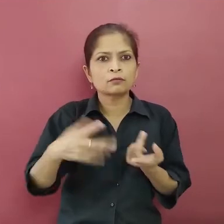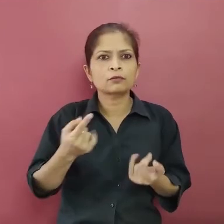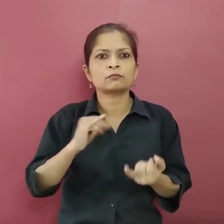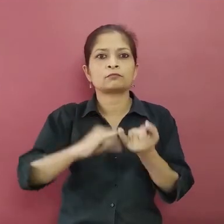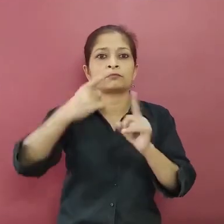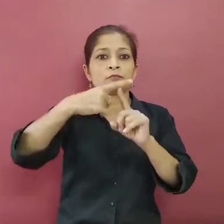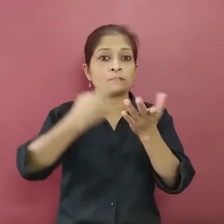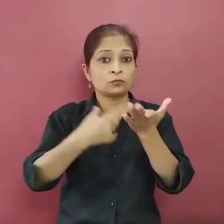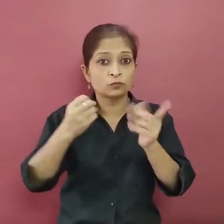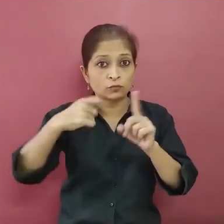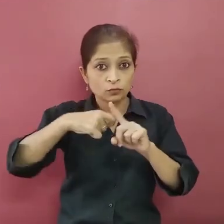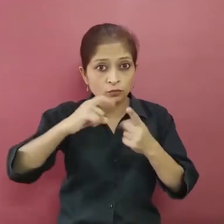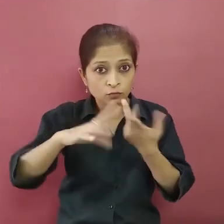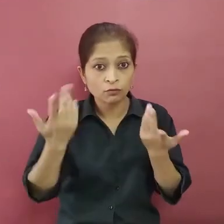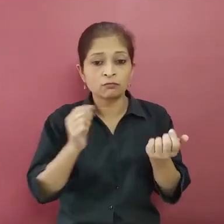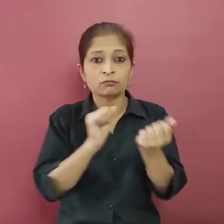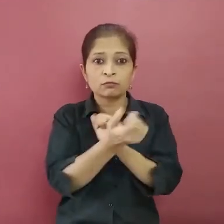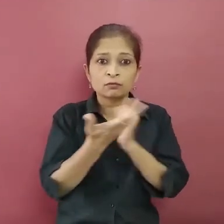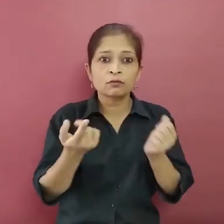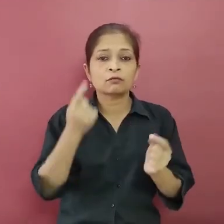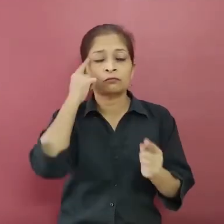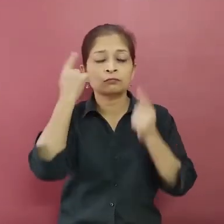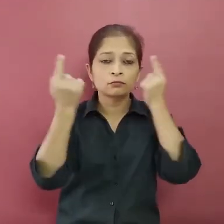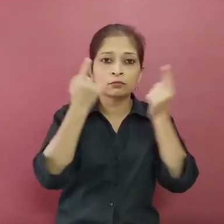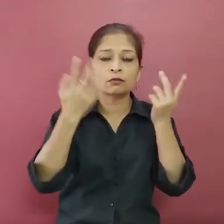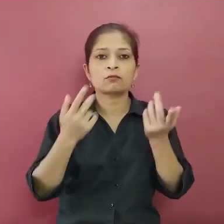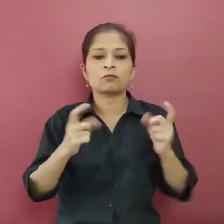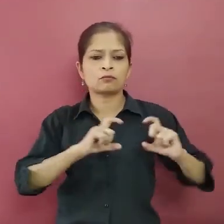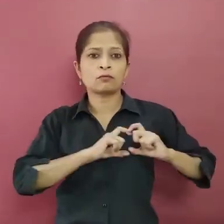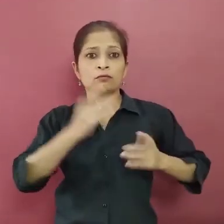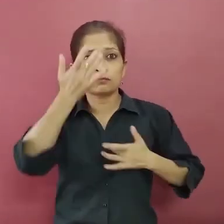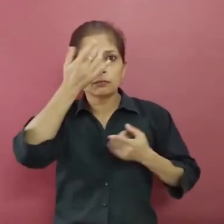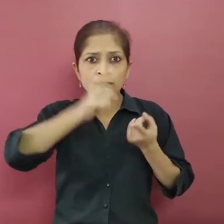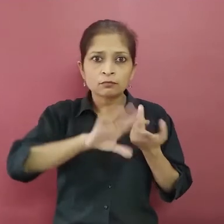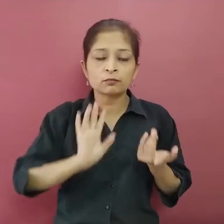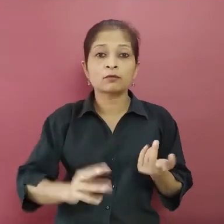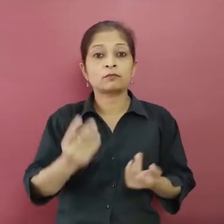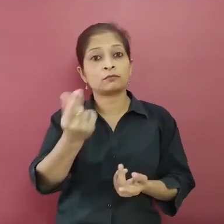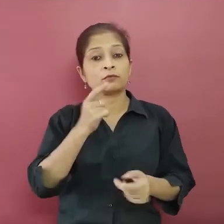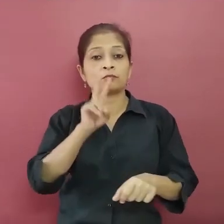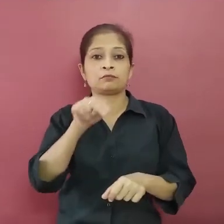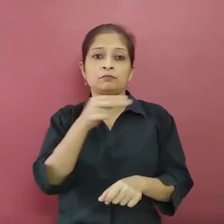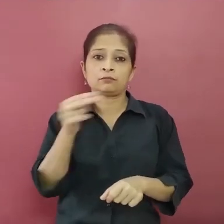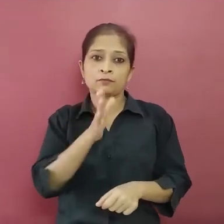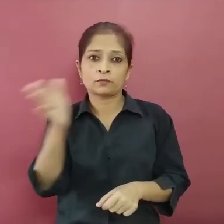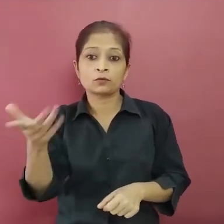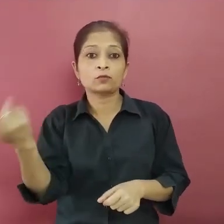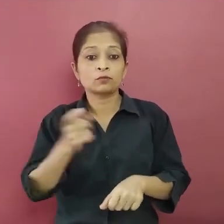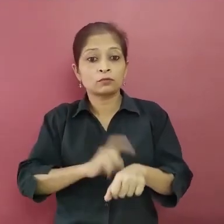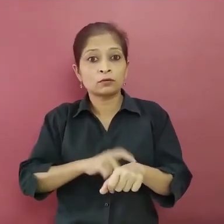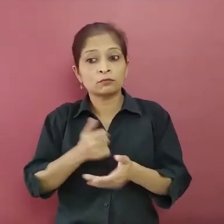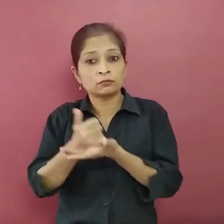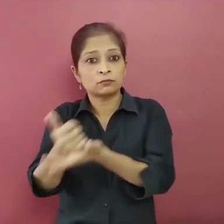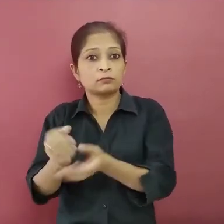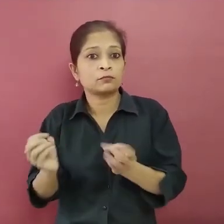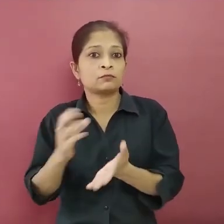is a seizure, there is a road traffic accident or there is a cardiac problem, you should immediately reach hospital because these are time-bound emergencies and if the treatment